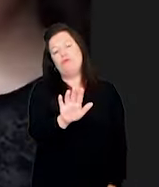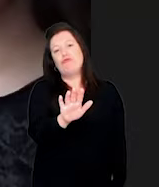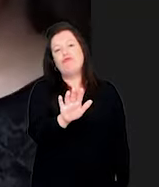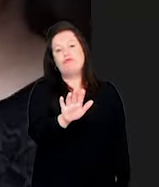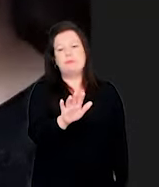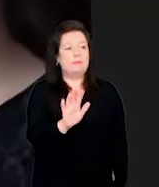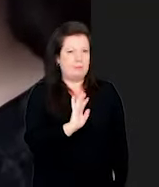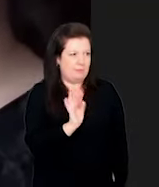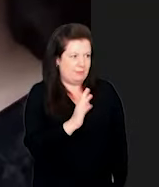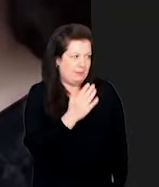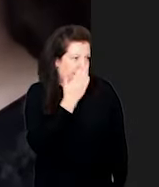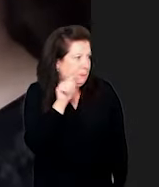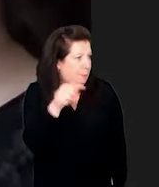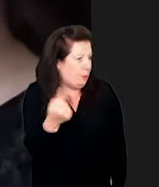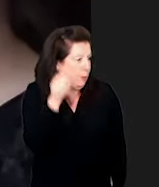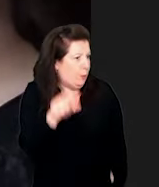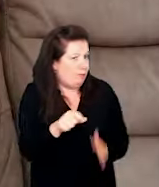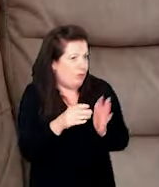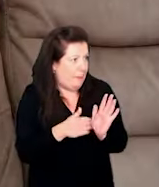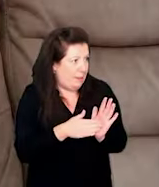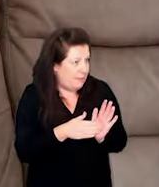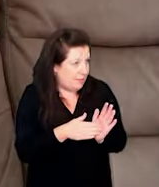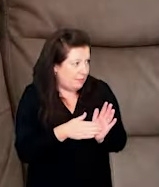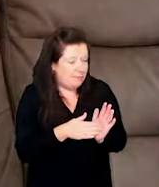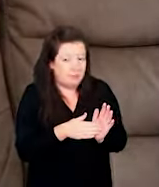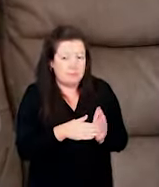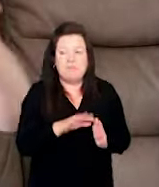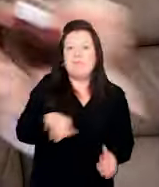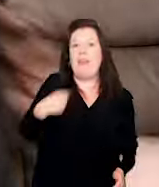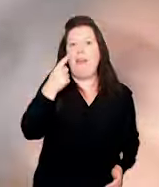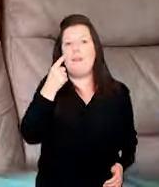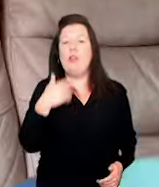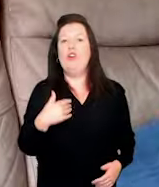I'm sure that's the Prime Minister! Let me see.